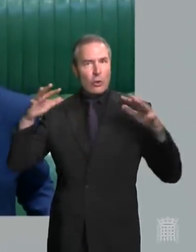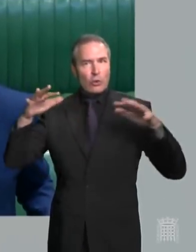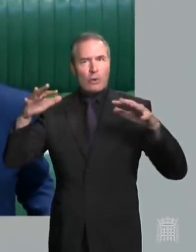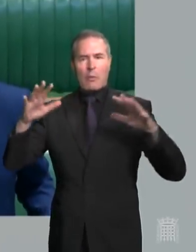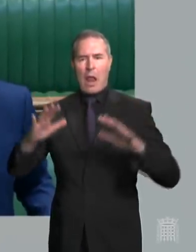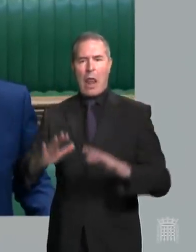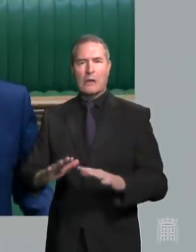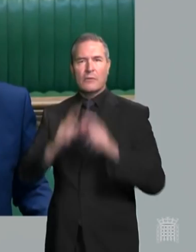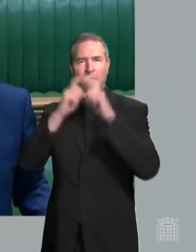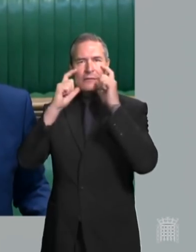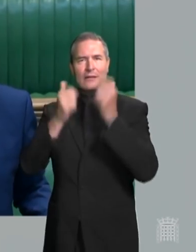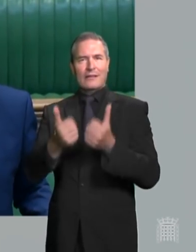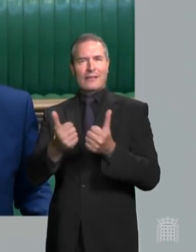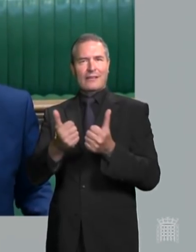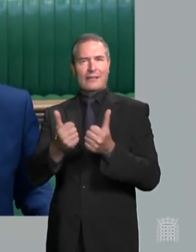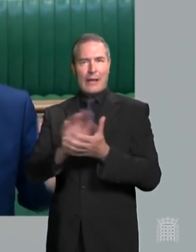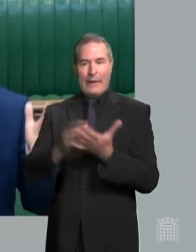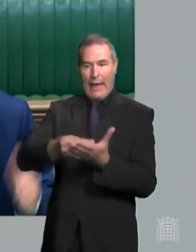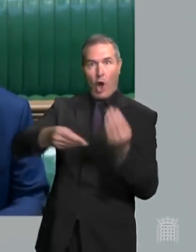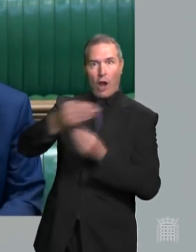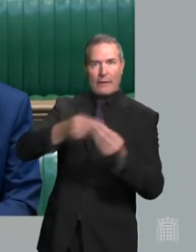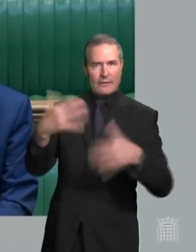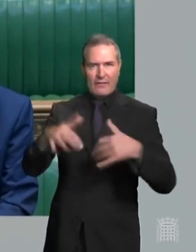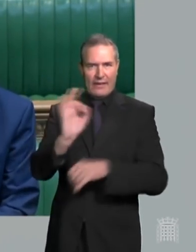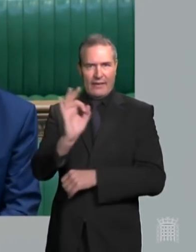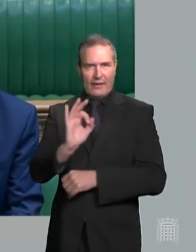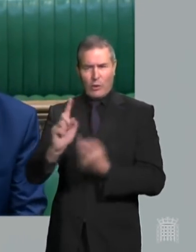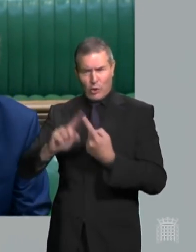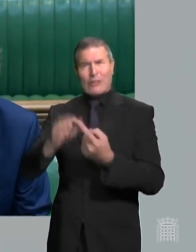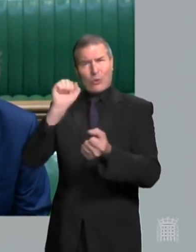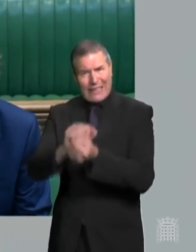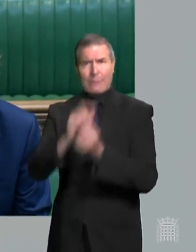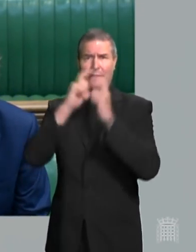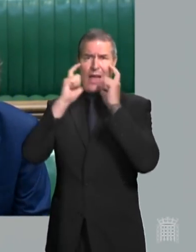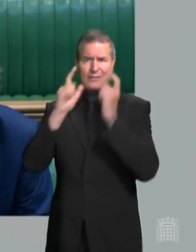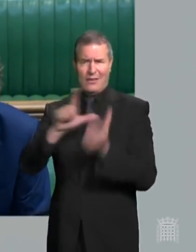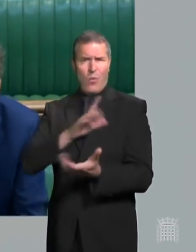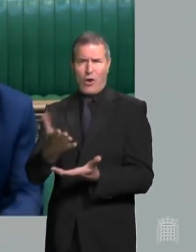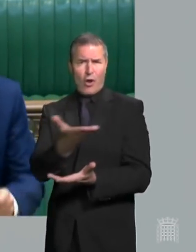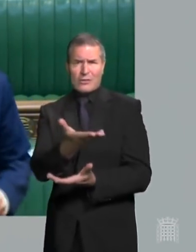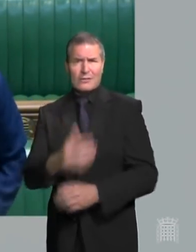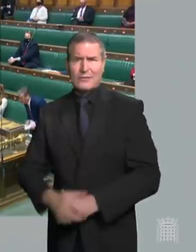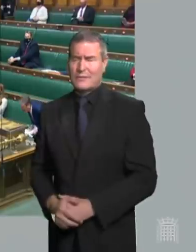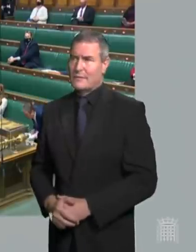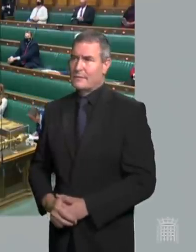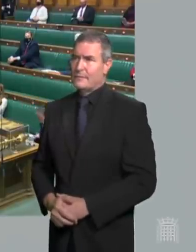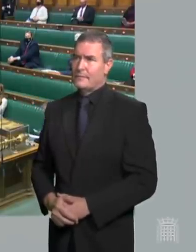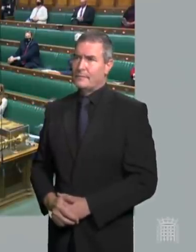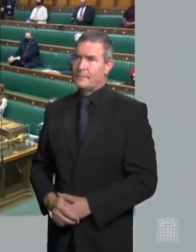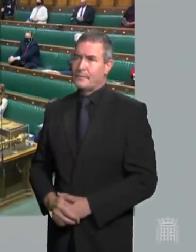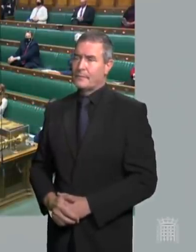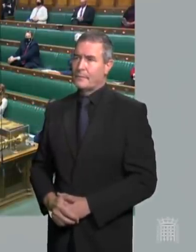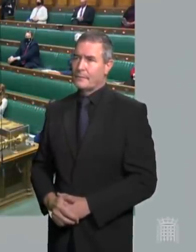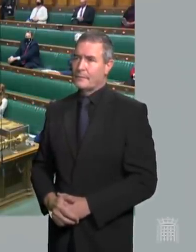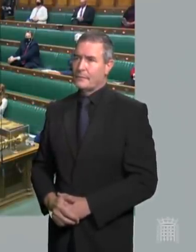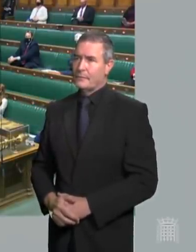the spread of the virus, and it won't harm the economy. It's common sense. Why can't the Prime Minister see that? Prime Minister.